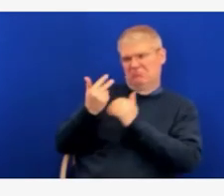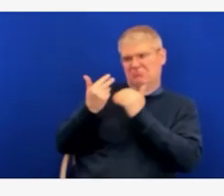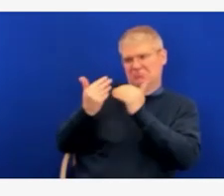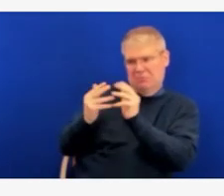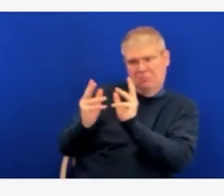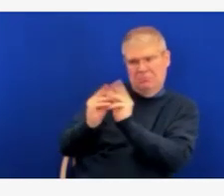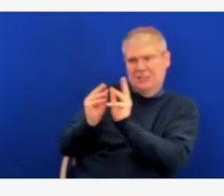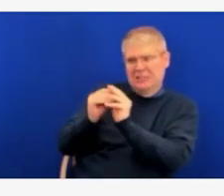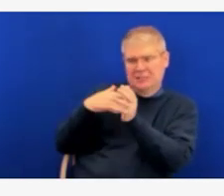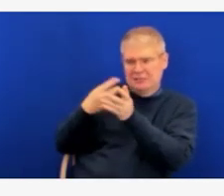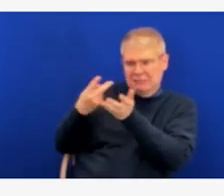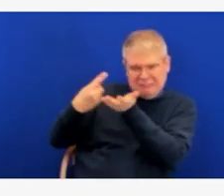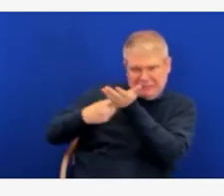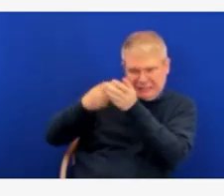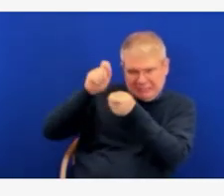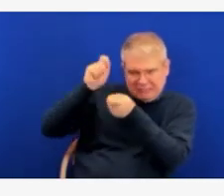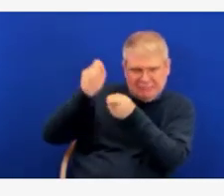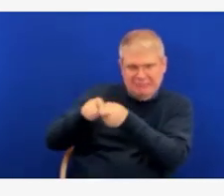from Audrey Dutton.